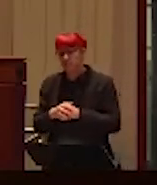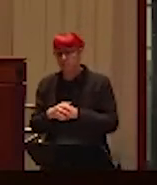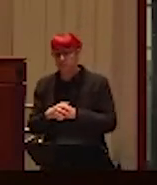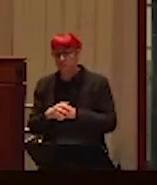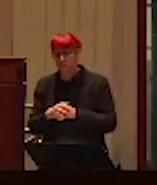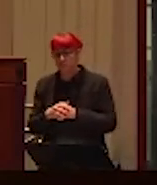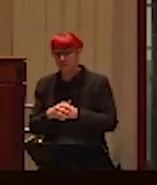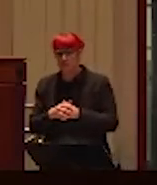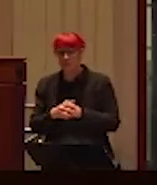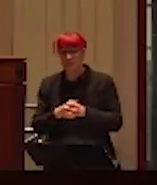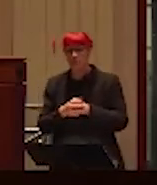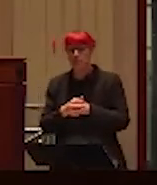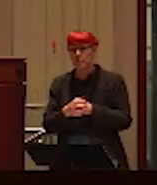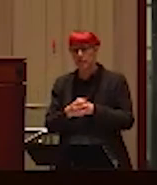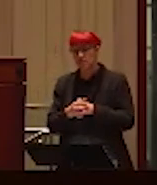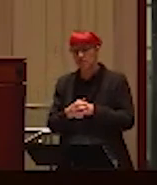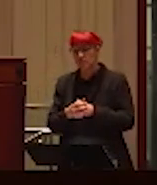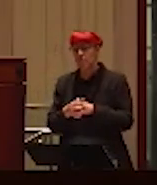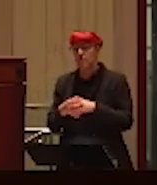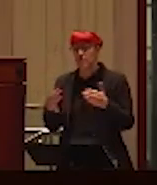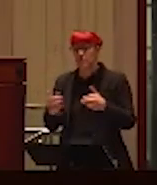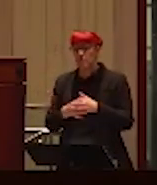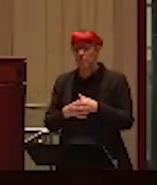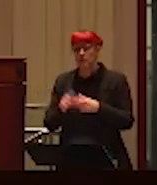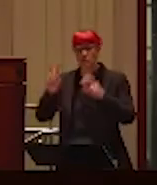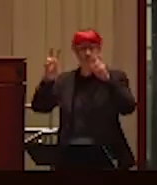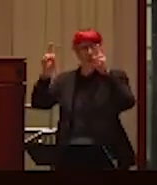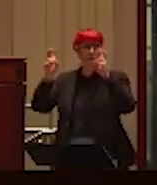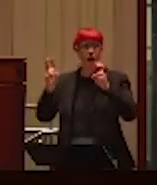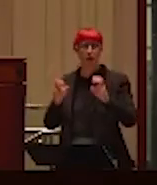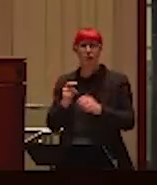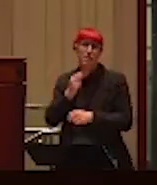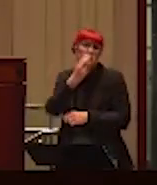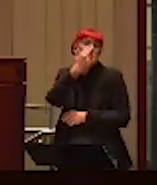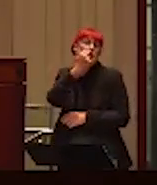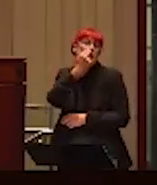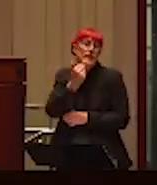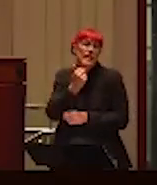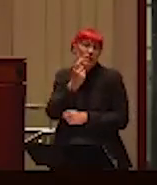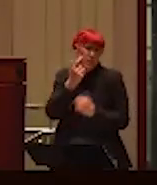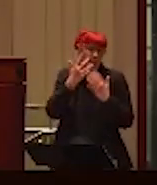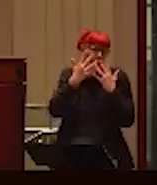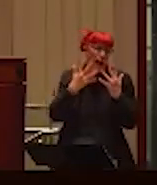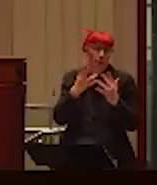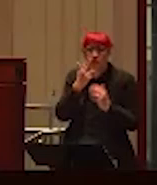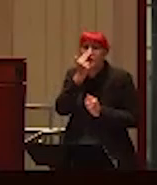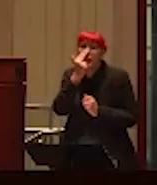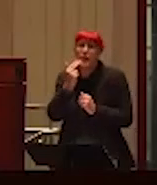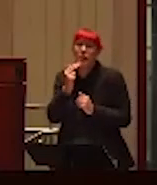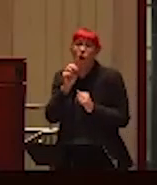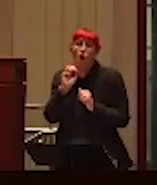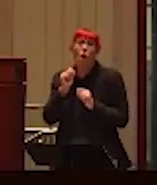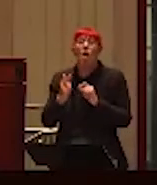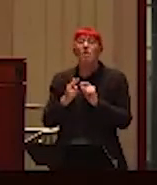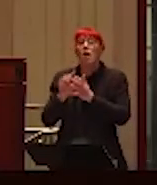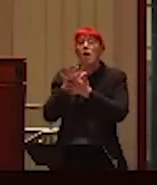So, um, I find those headlines a bit amusing in a kind of sad way, because they're all euphemistic.